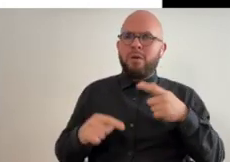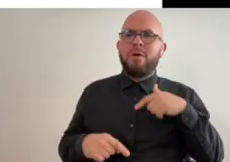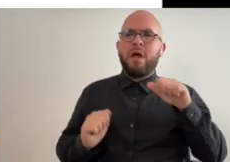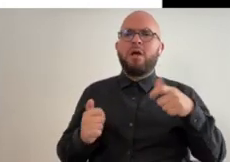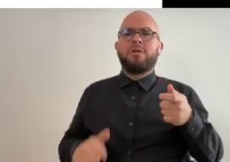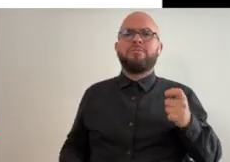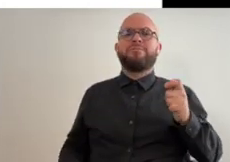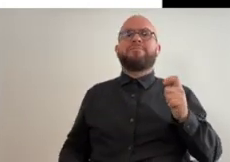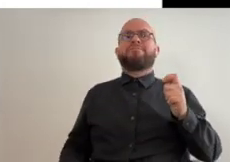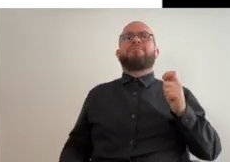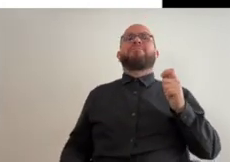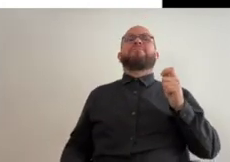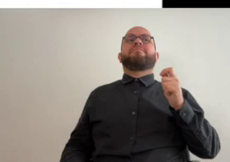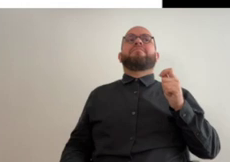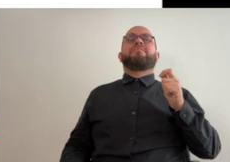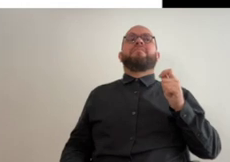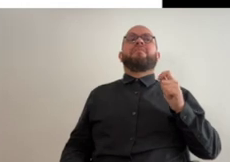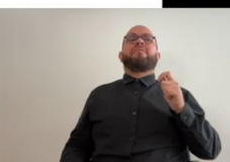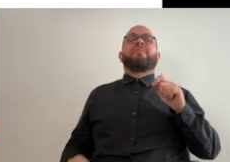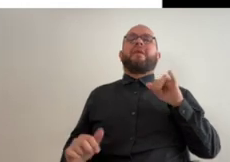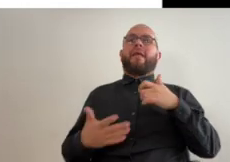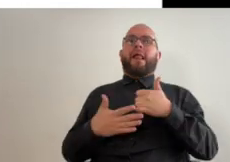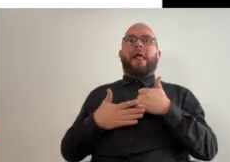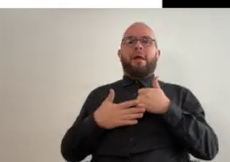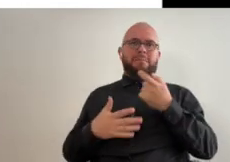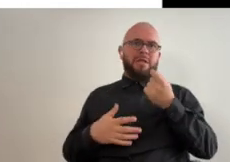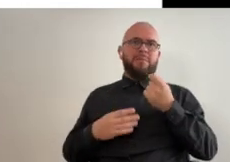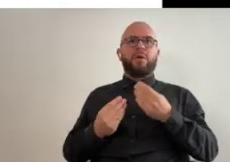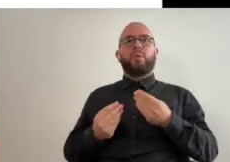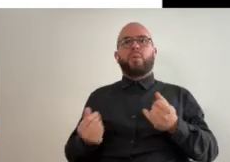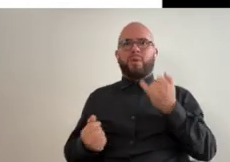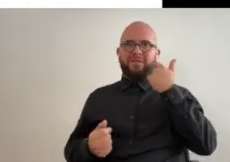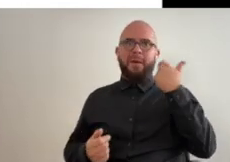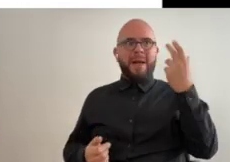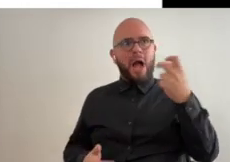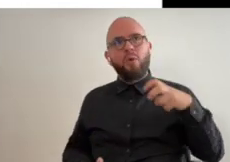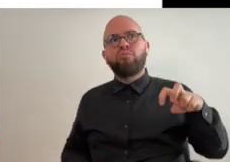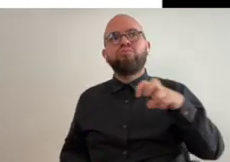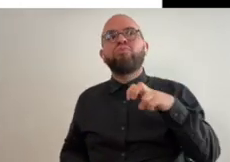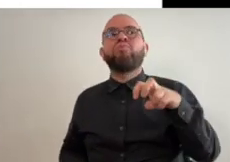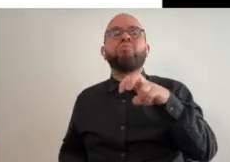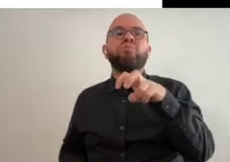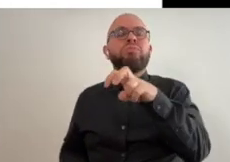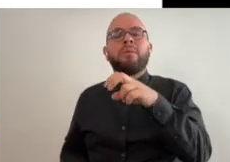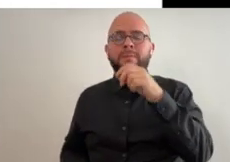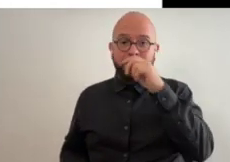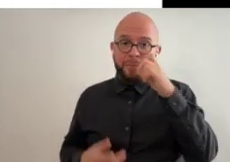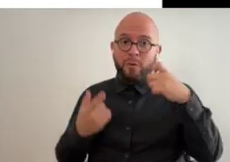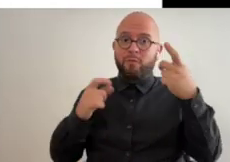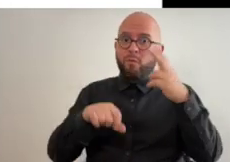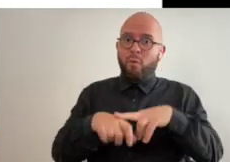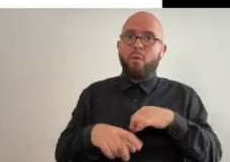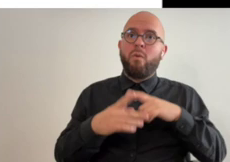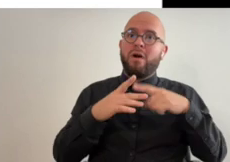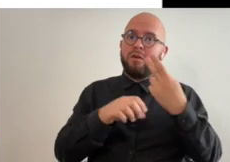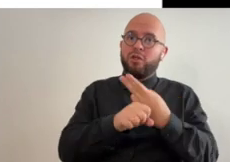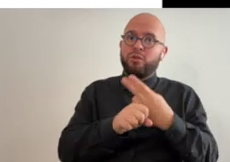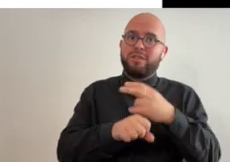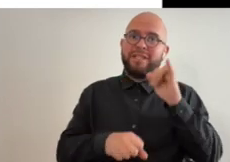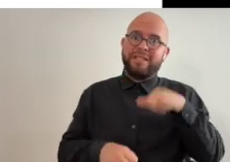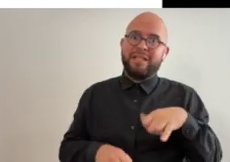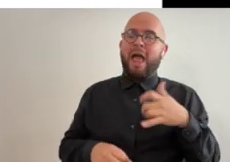tilt back and get a little relief from the sitting position when i'm out so of course when i